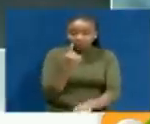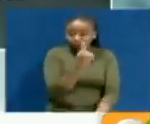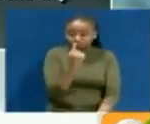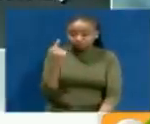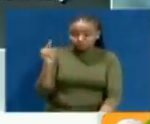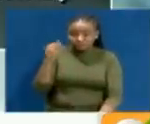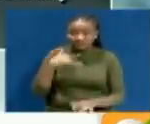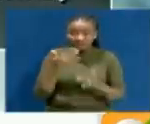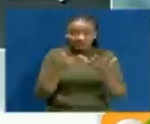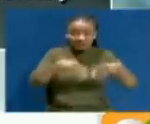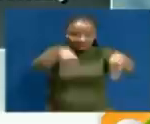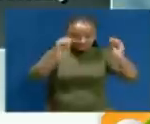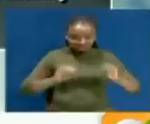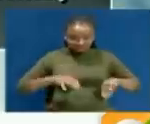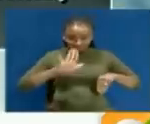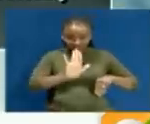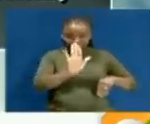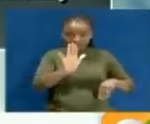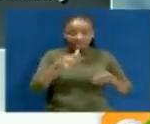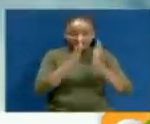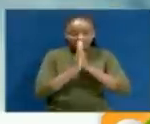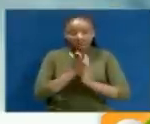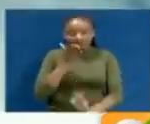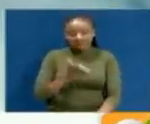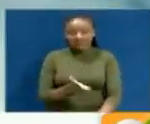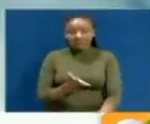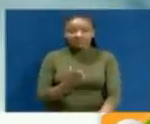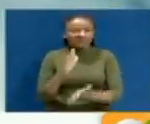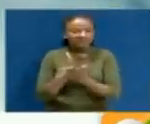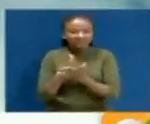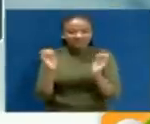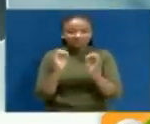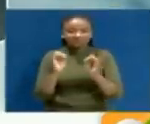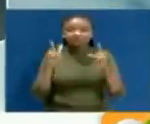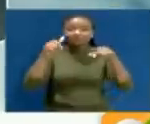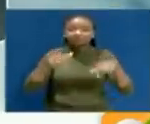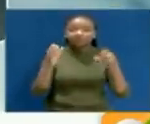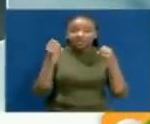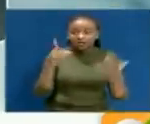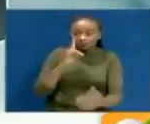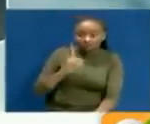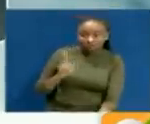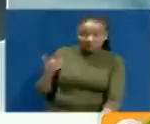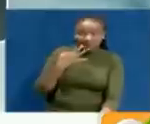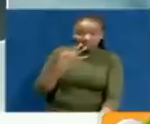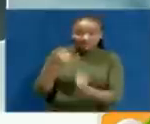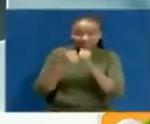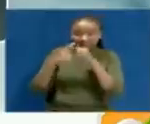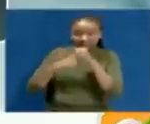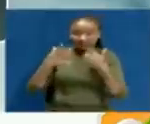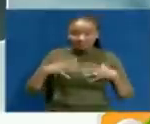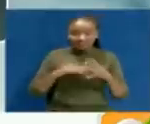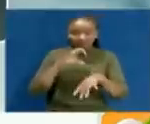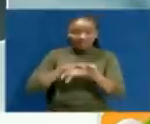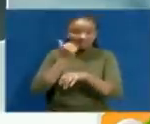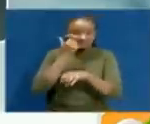prayer mats and vulnerable groups to stay at home during the festivities. In the last 24 hours, 316 people have tested positive